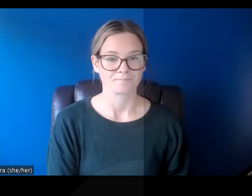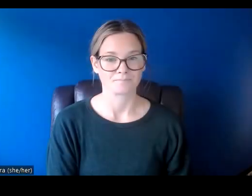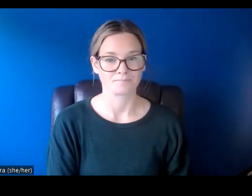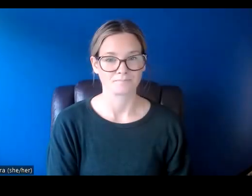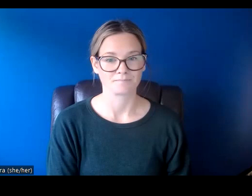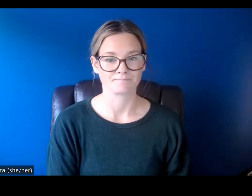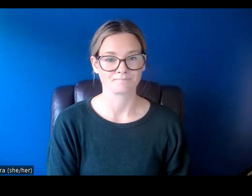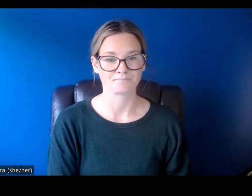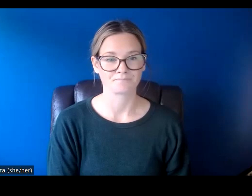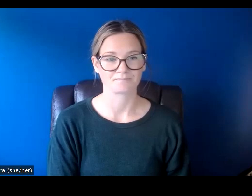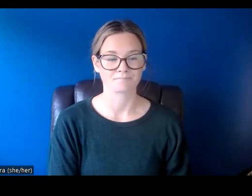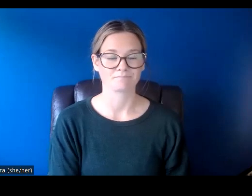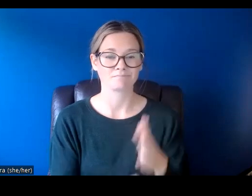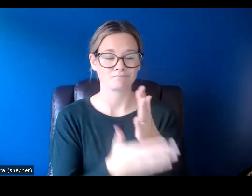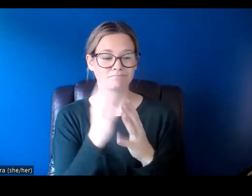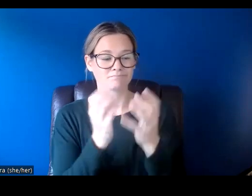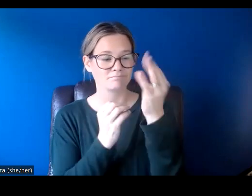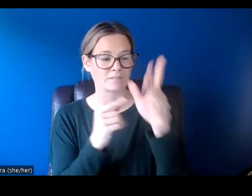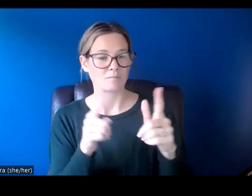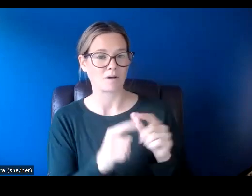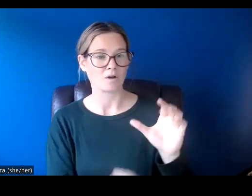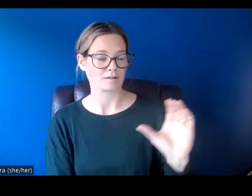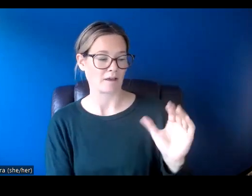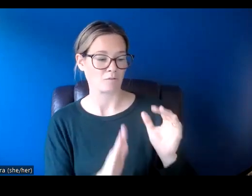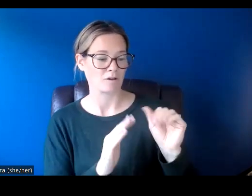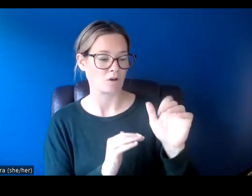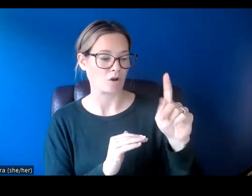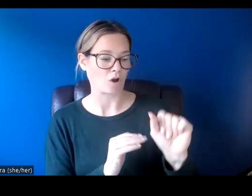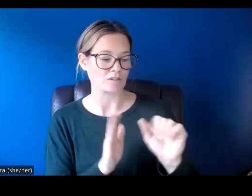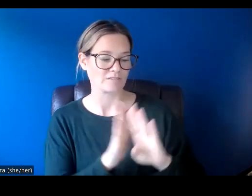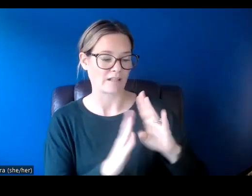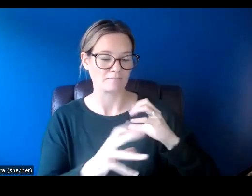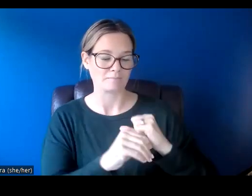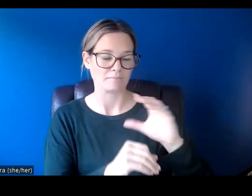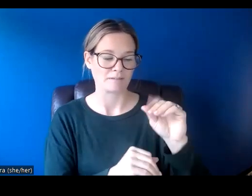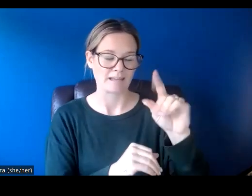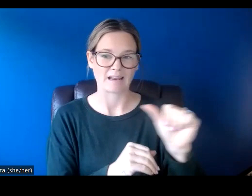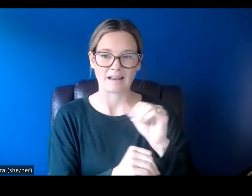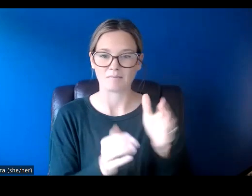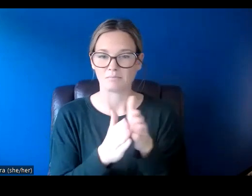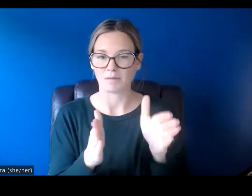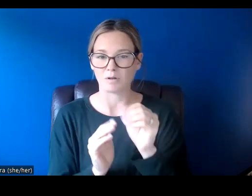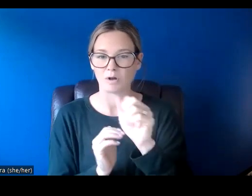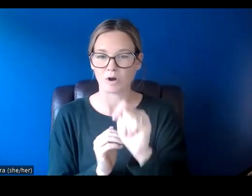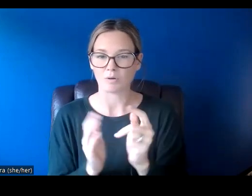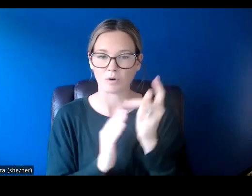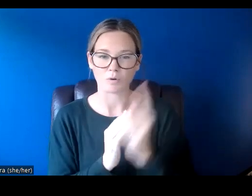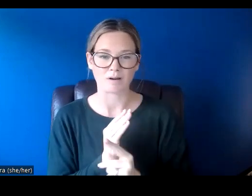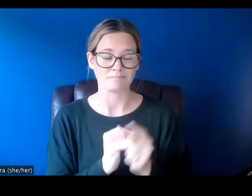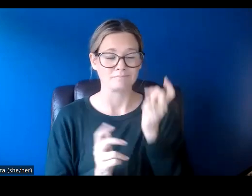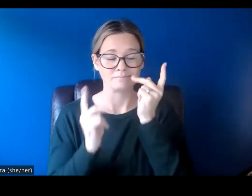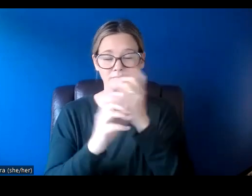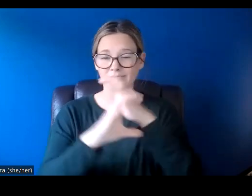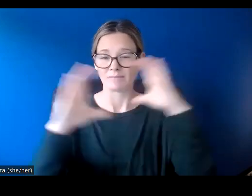We're going to start with some information about Calgary Arts Development, or CADA, and the Public Art Program. Our overarching vision